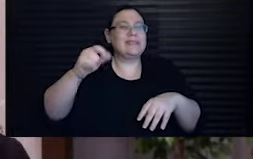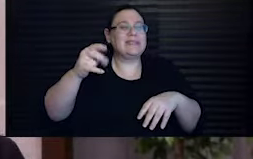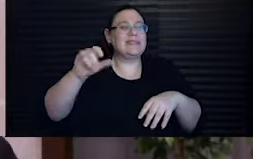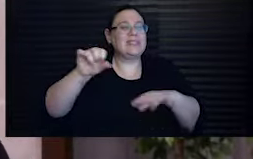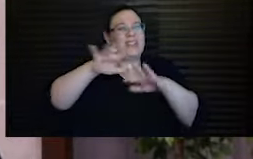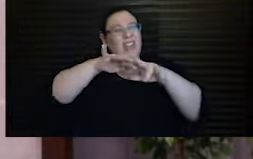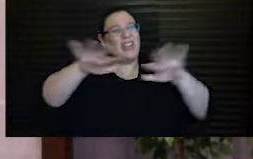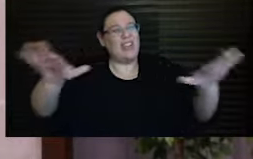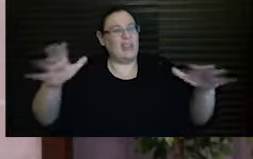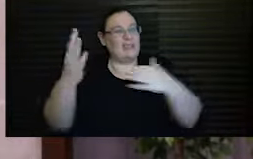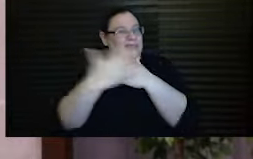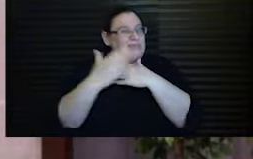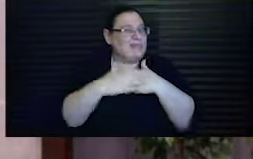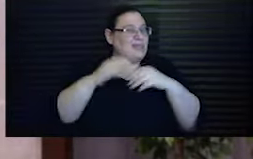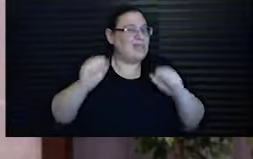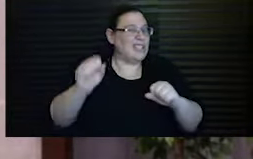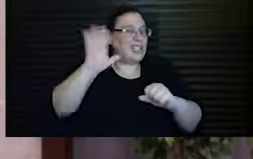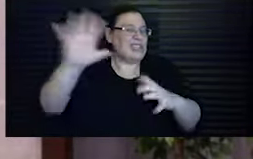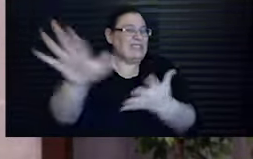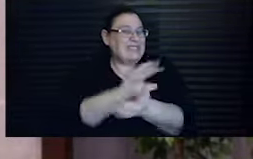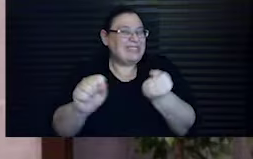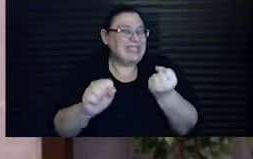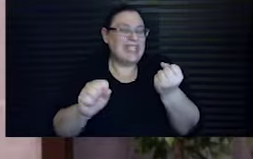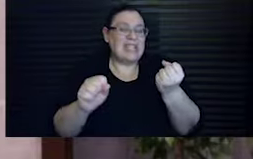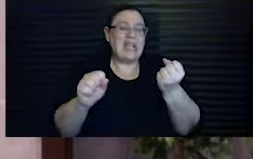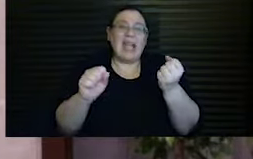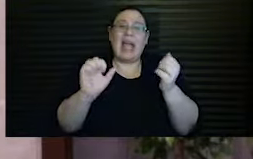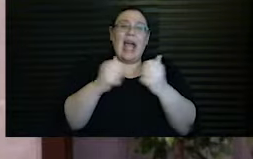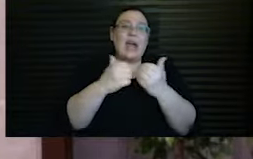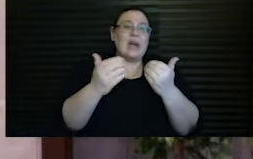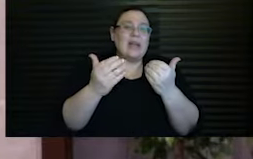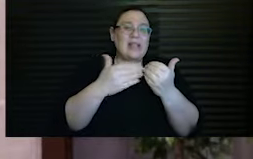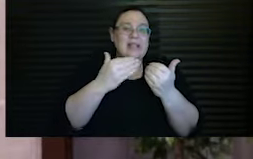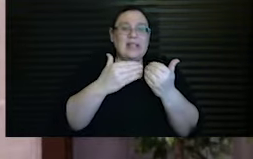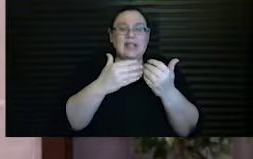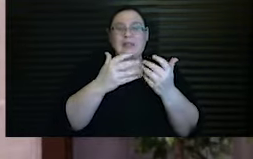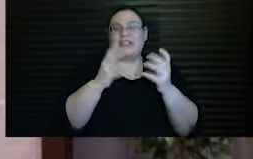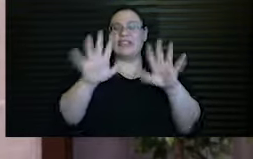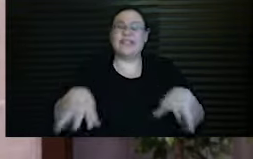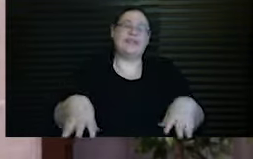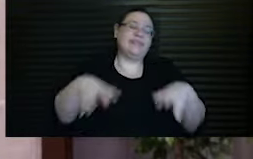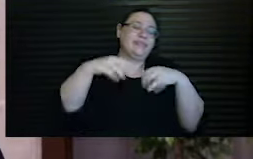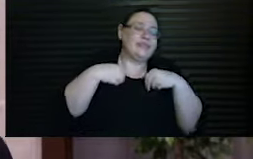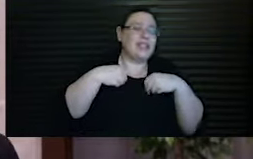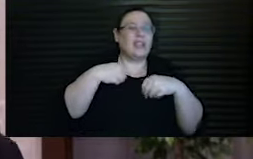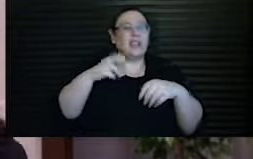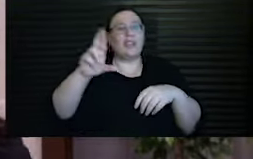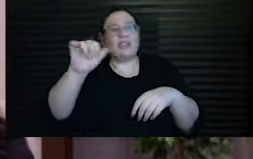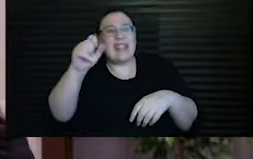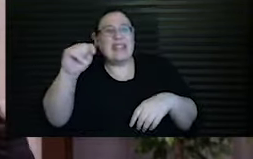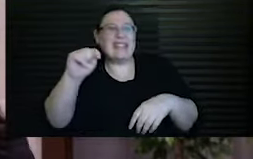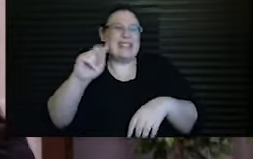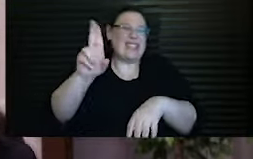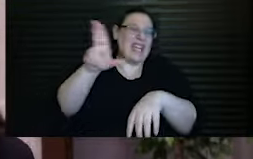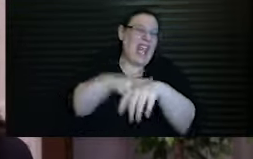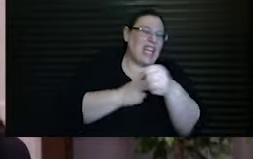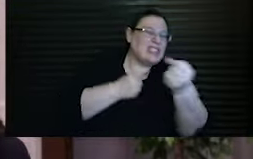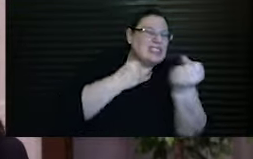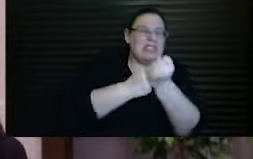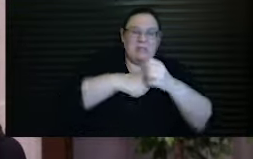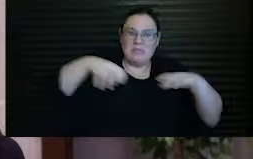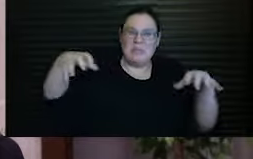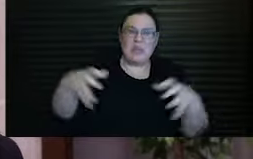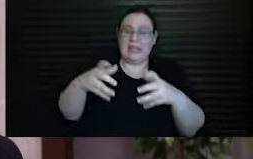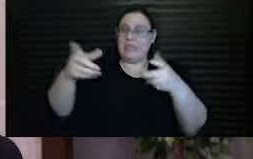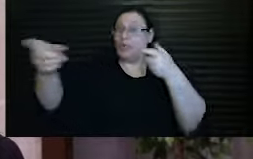future disaster. To the ways that we so readily acclimate to racist nationalist movements that are fueled by hatred